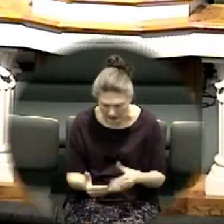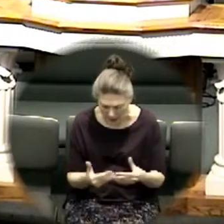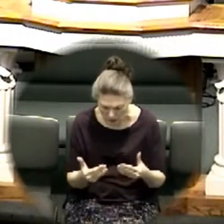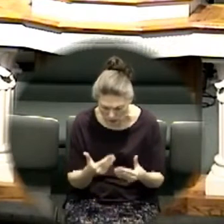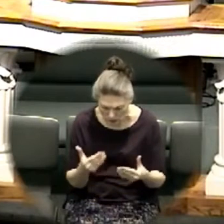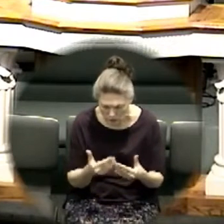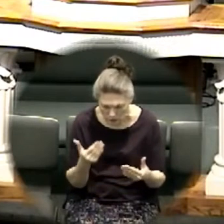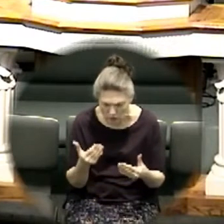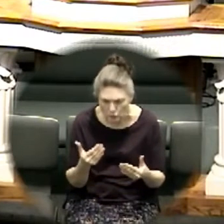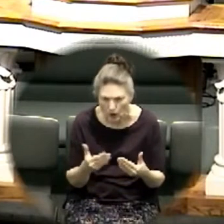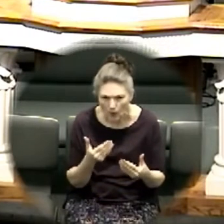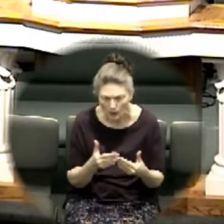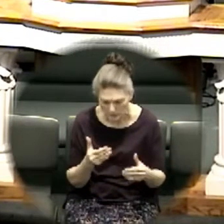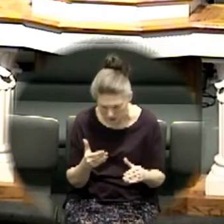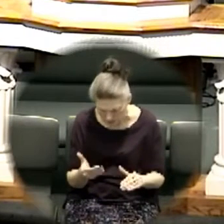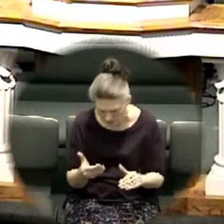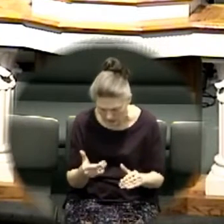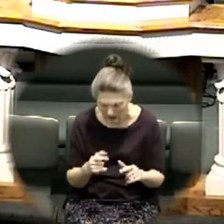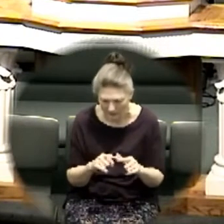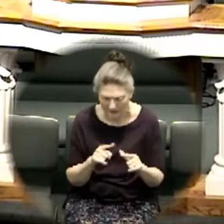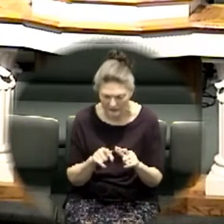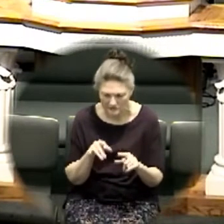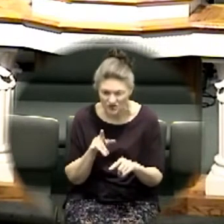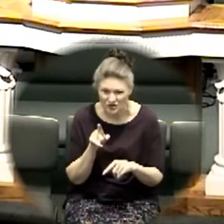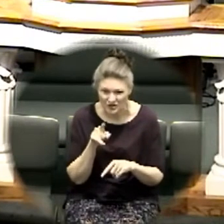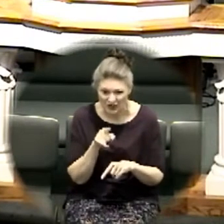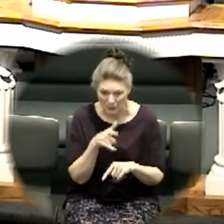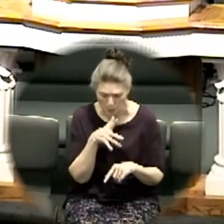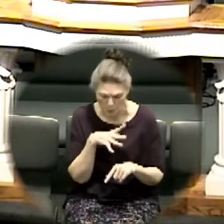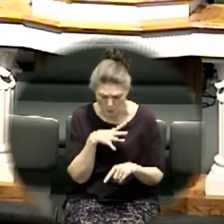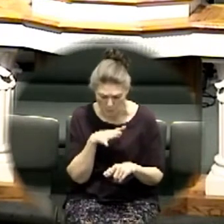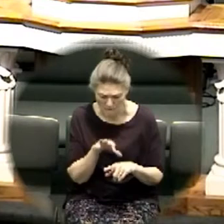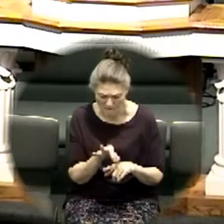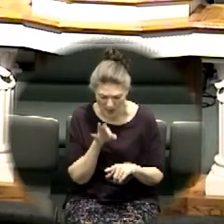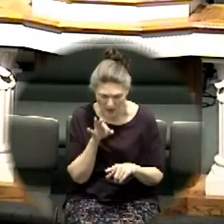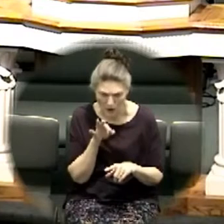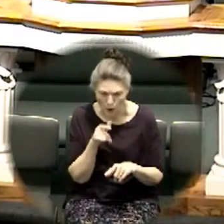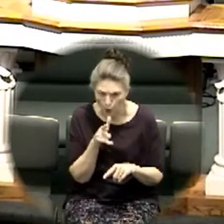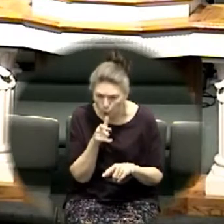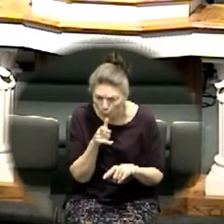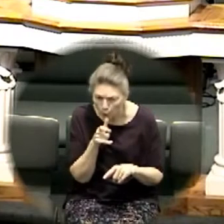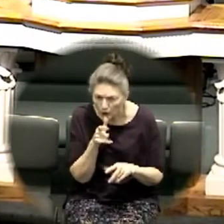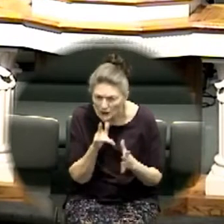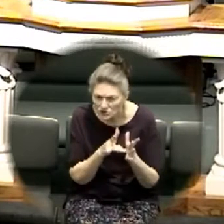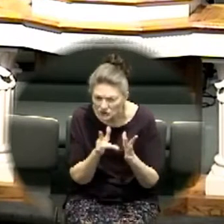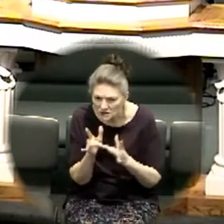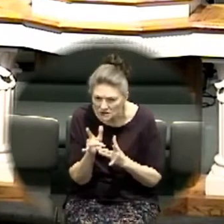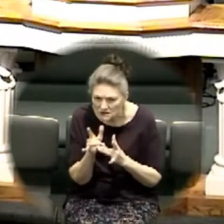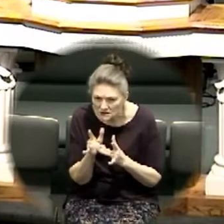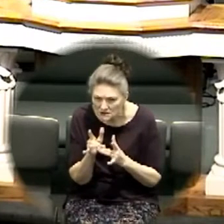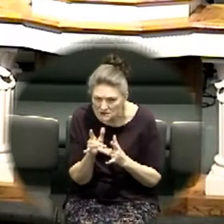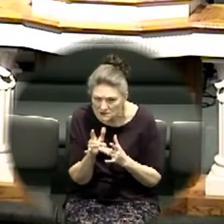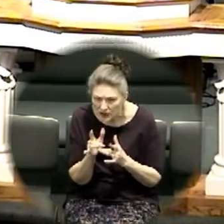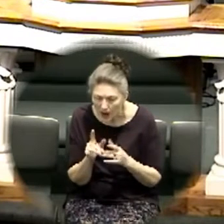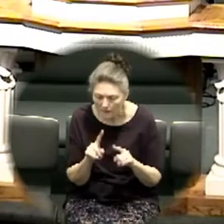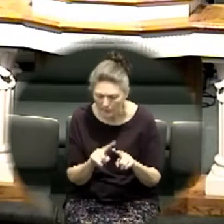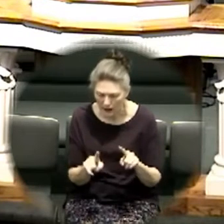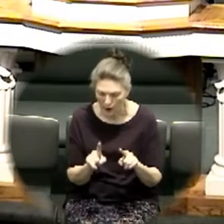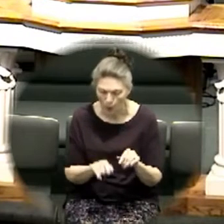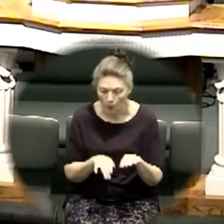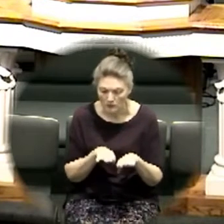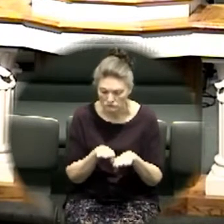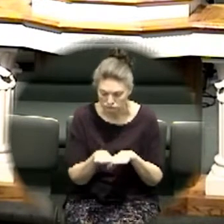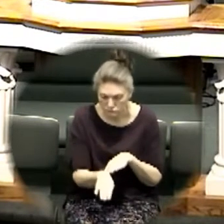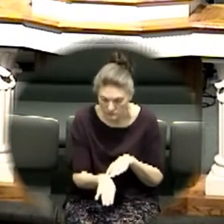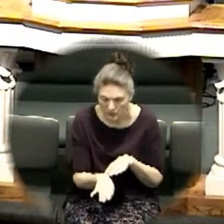and yet she made her way to Jesus but there's one step at the end of all that one